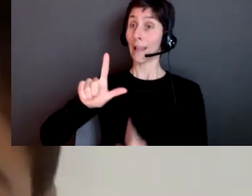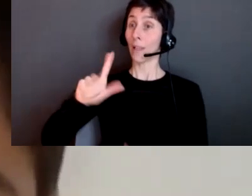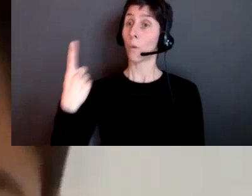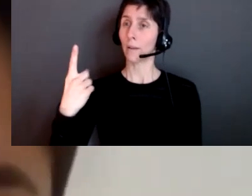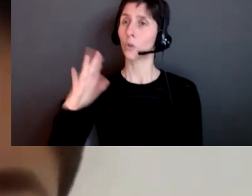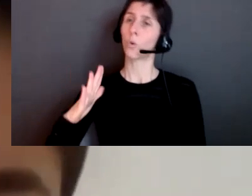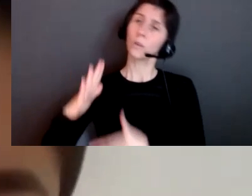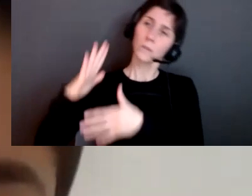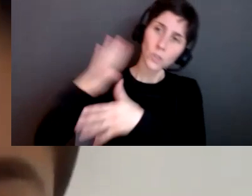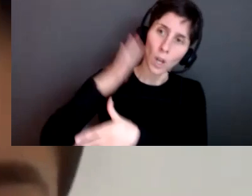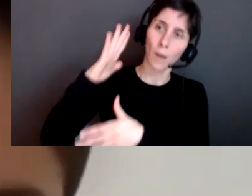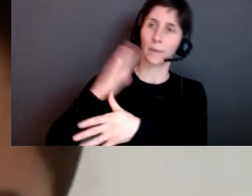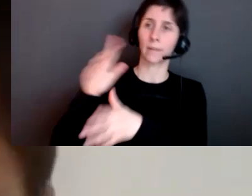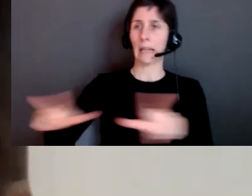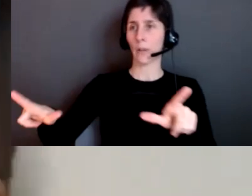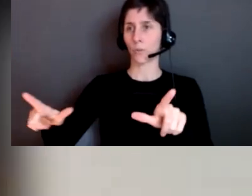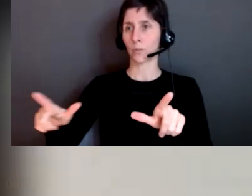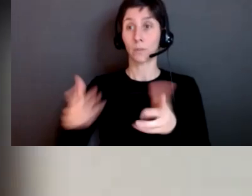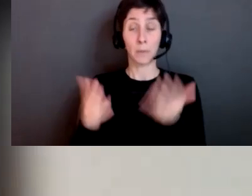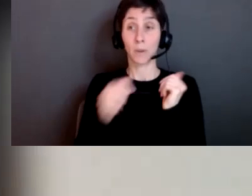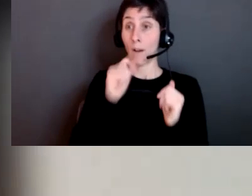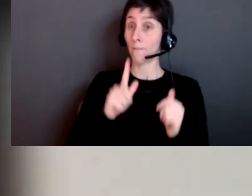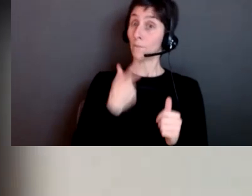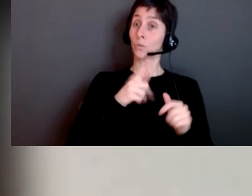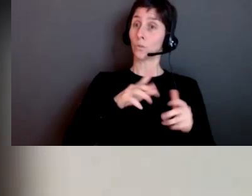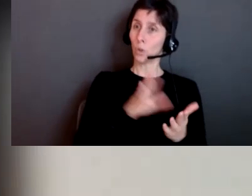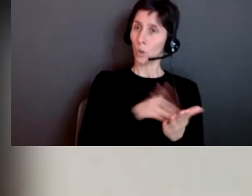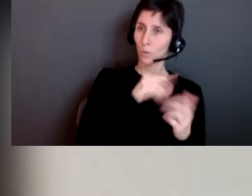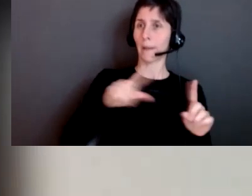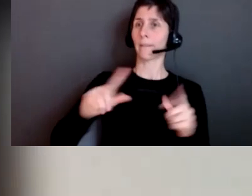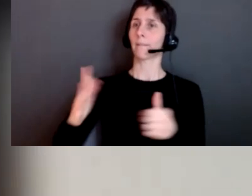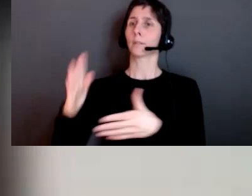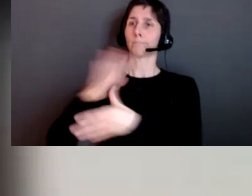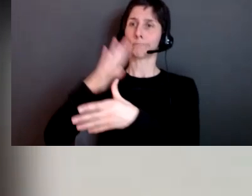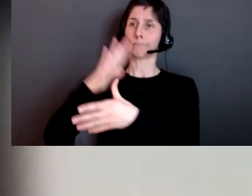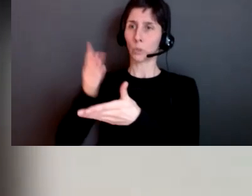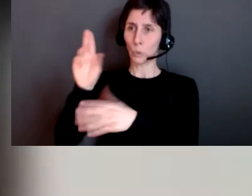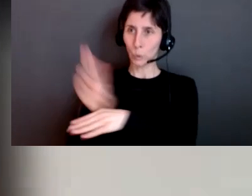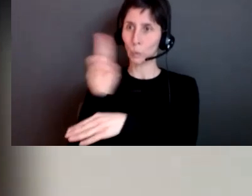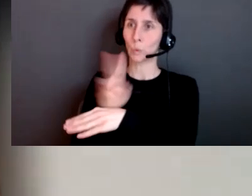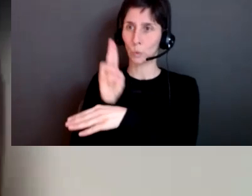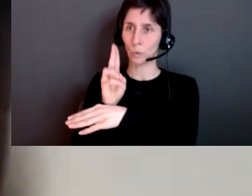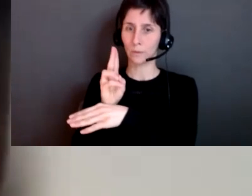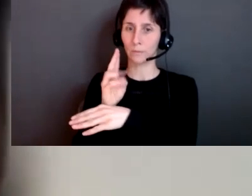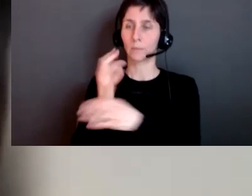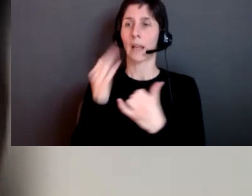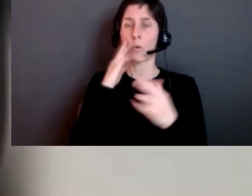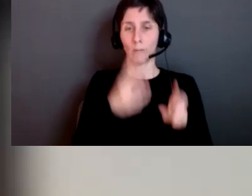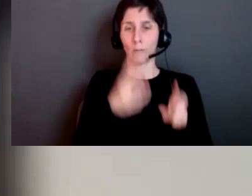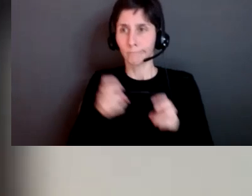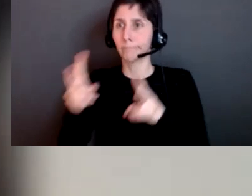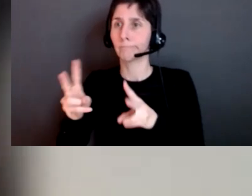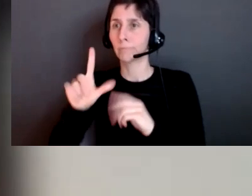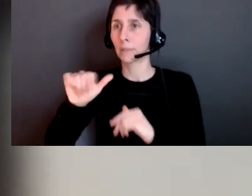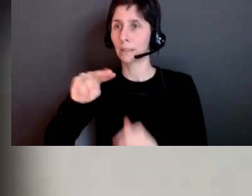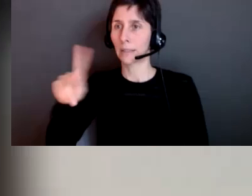right not necessarily which one do you acquire first so uh i'm gonna share the link now it's just three questions